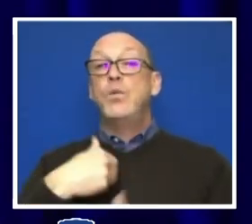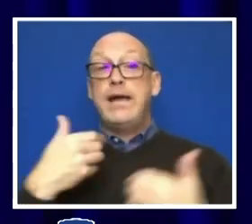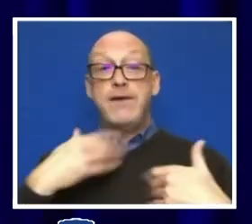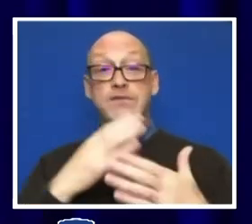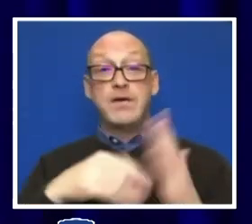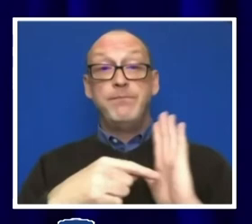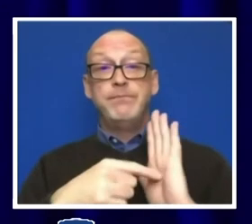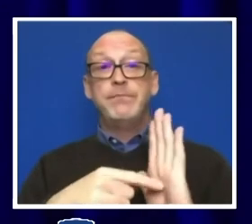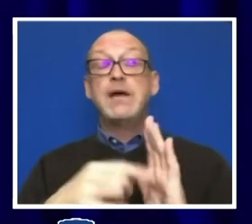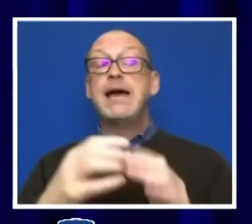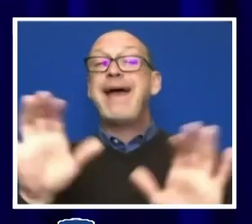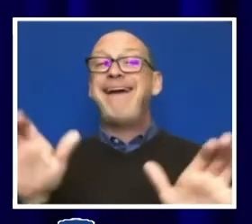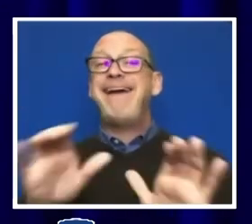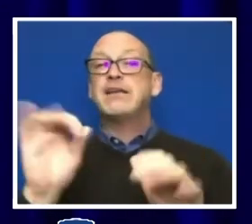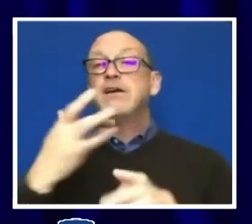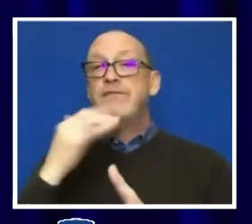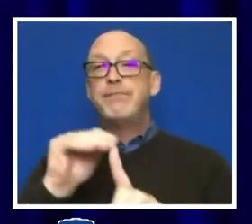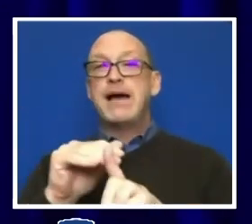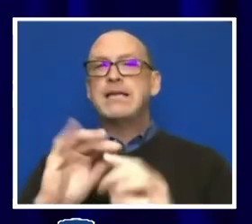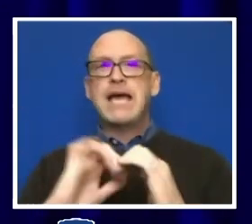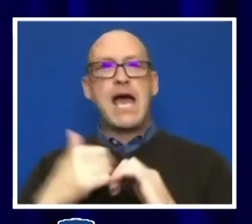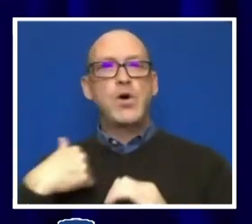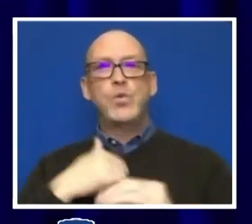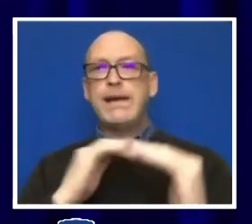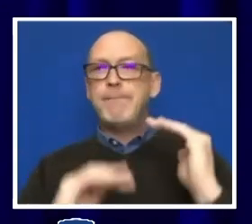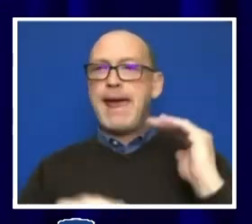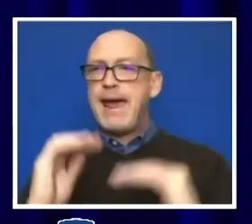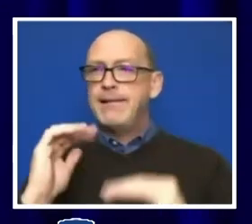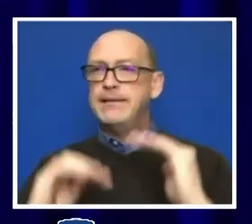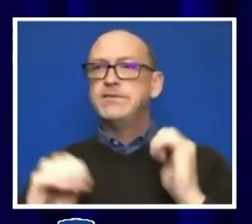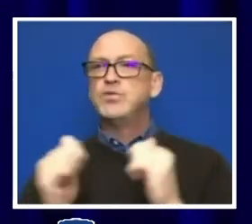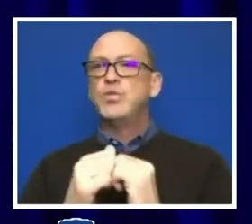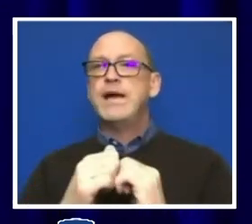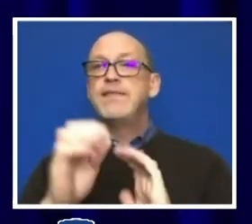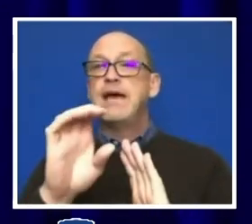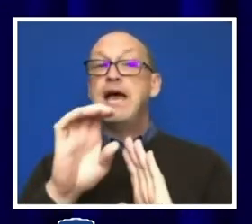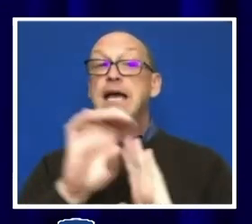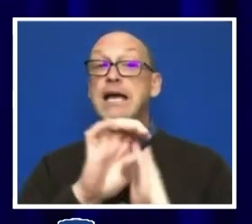bias, how we balance that with constitutional rights?